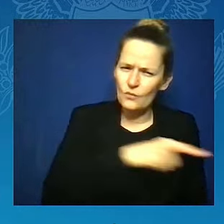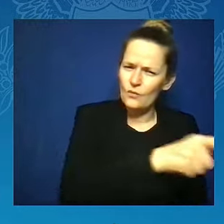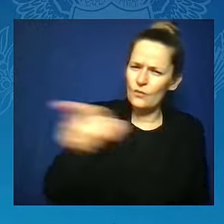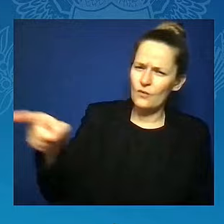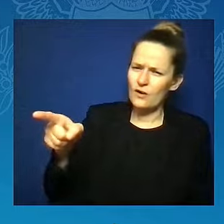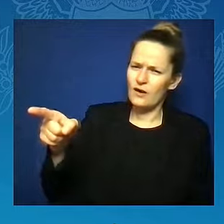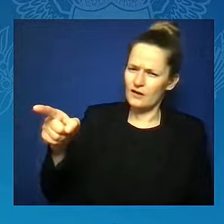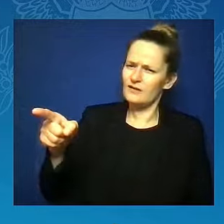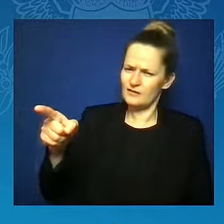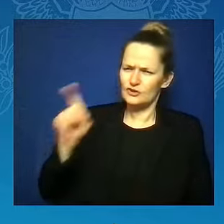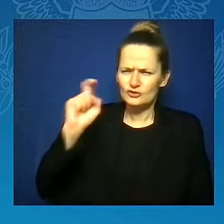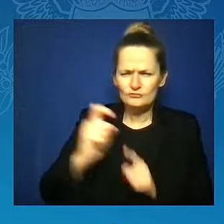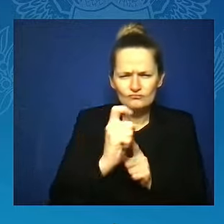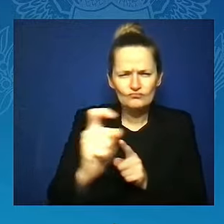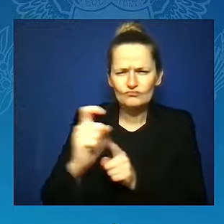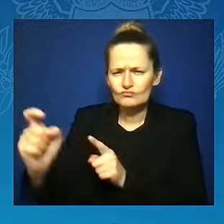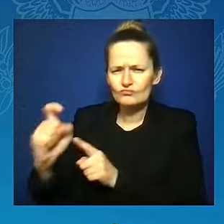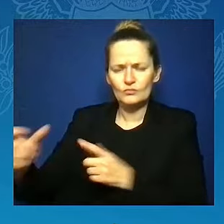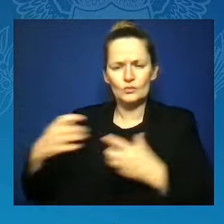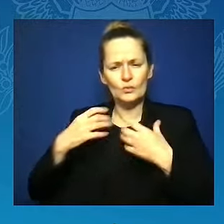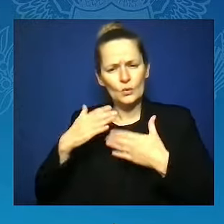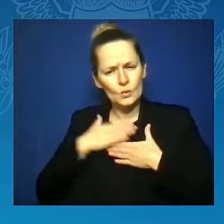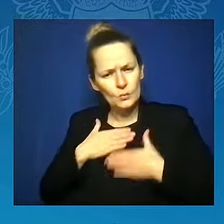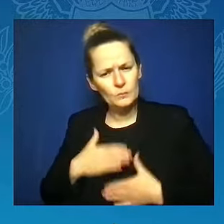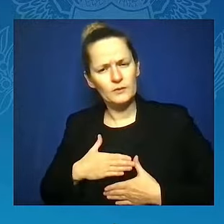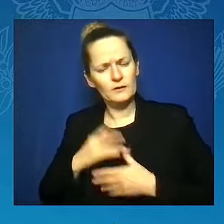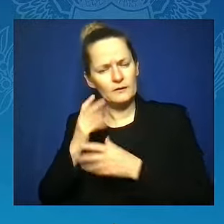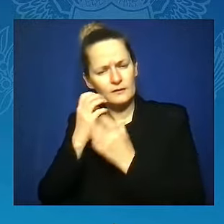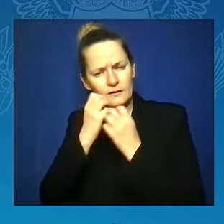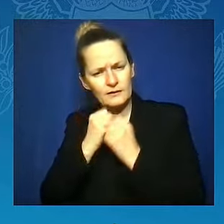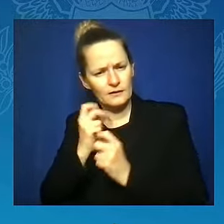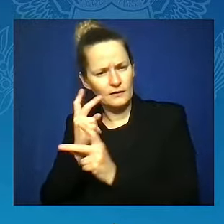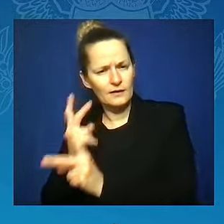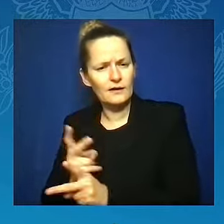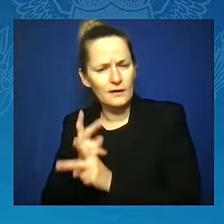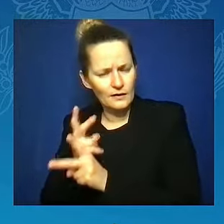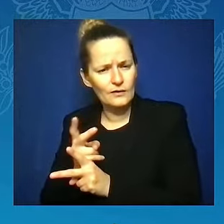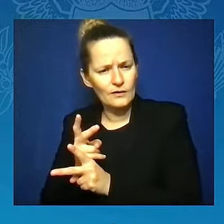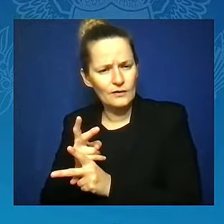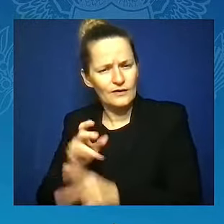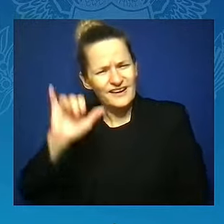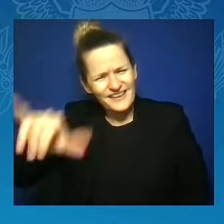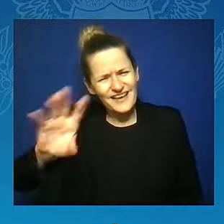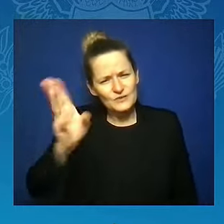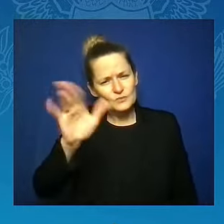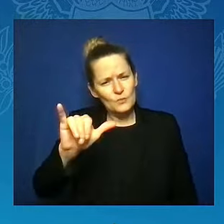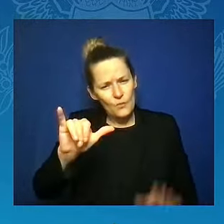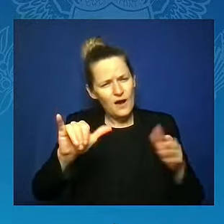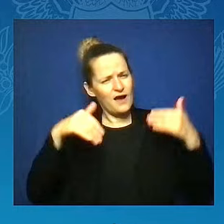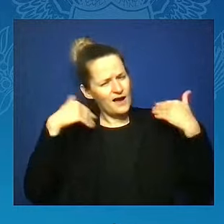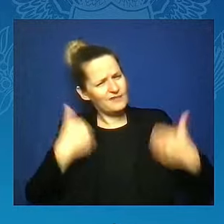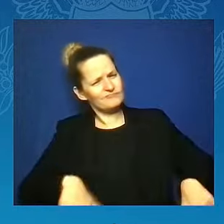Which is why our administration capped the cost of insulin for our seniors at $35 a month.